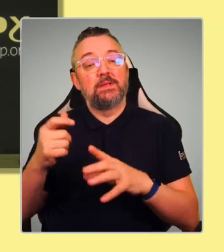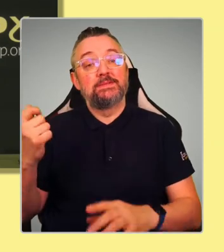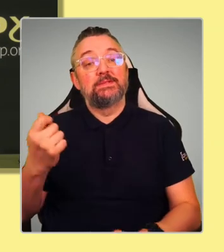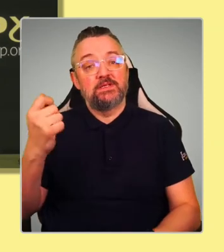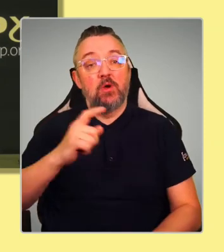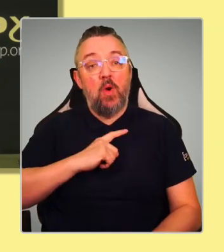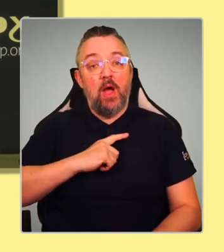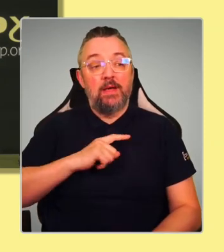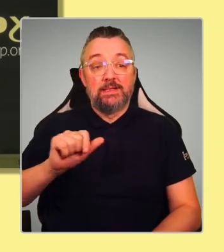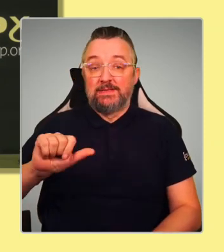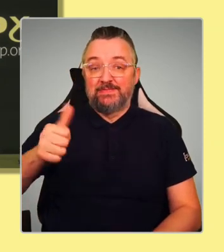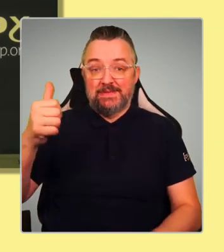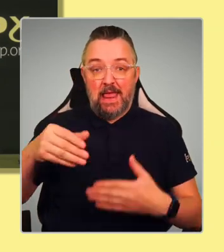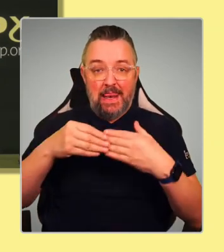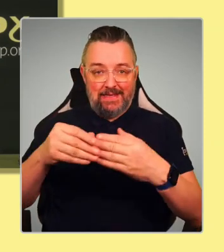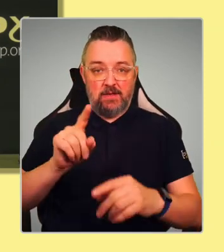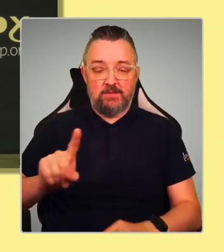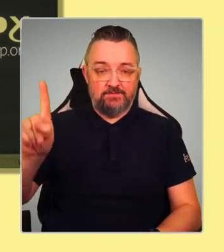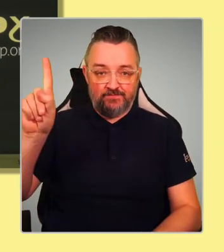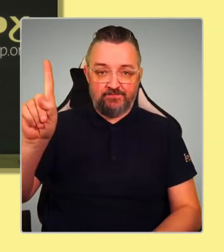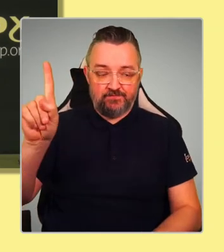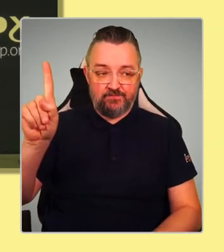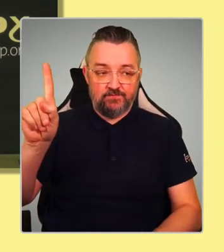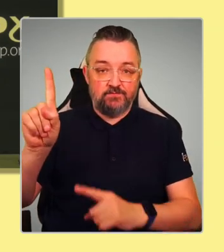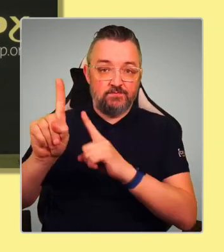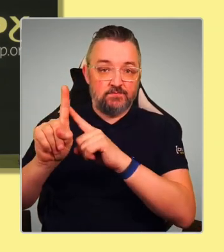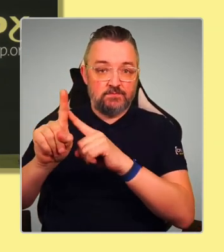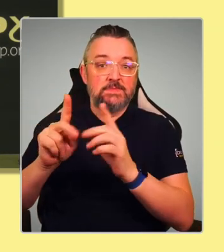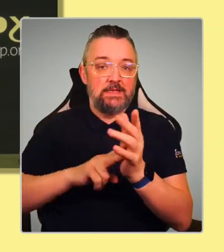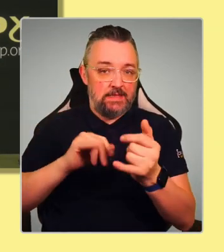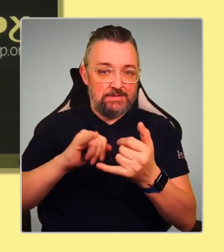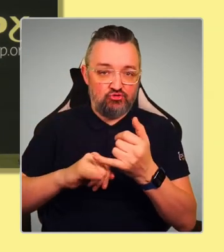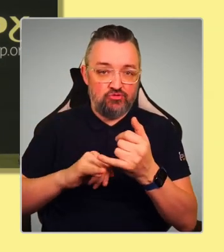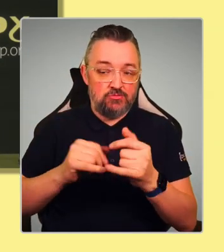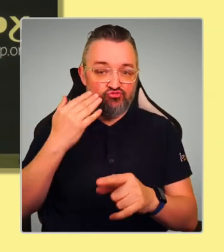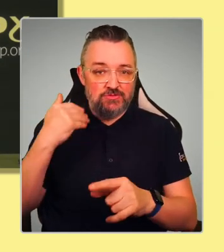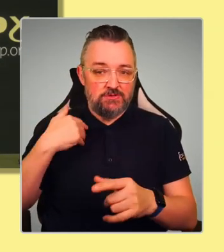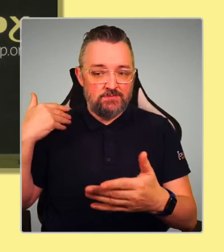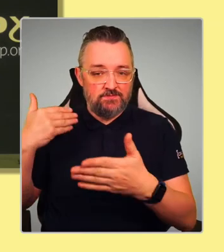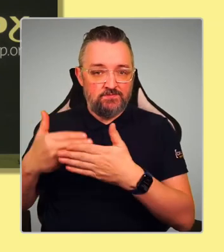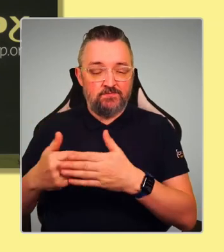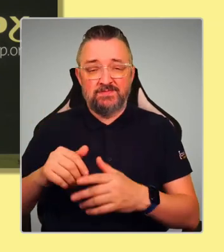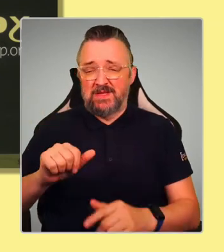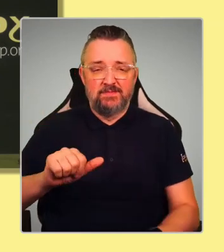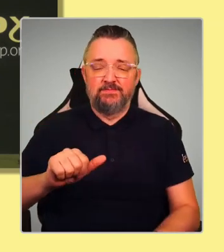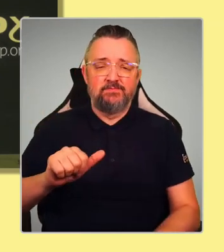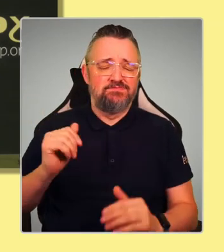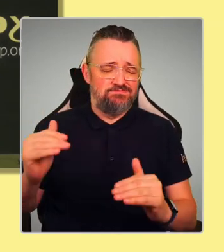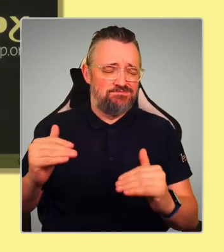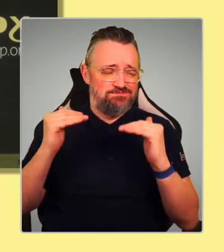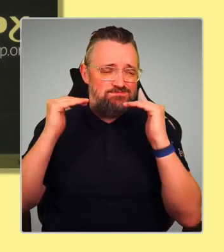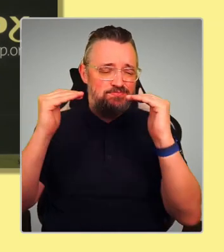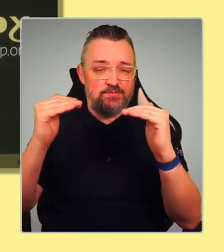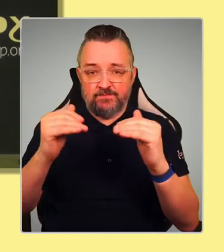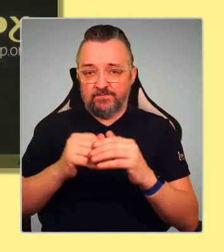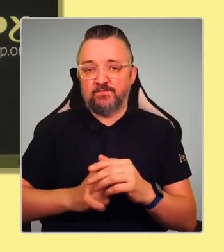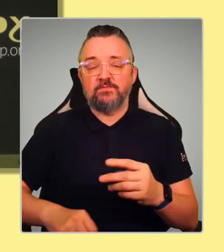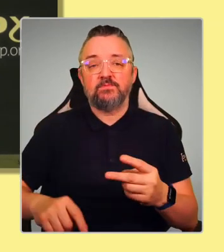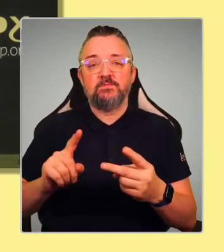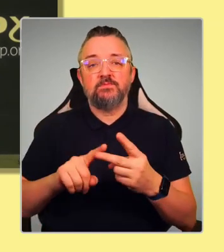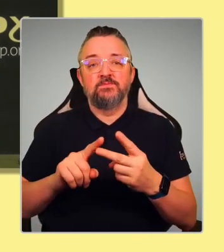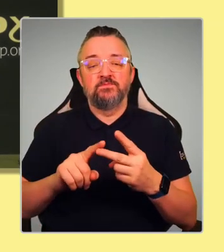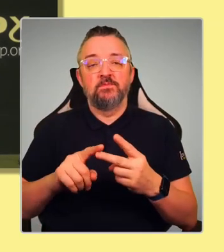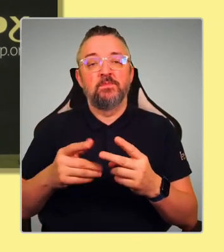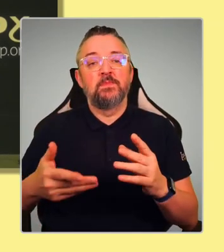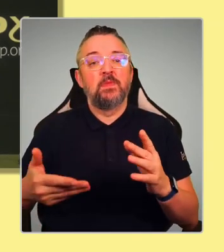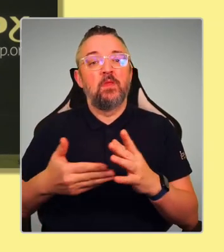not least in the form of Nicola Sturgeon most recently, exceptional leadership. And also a party that